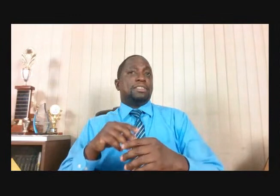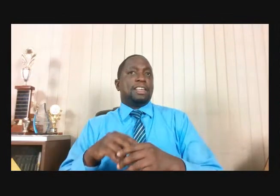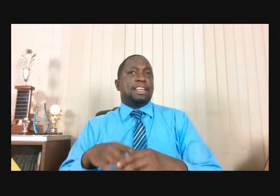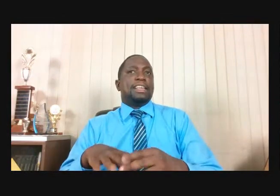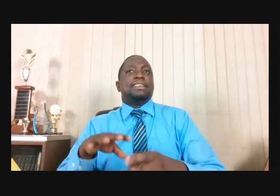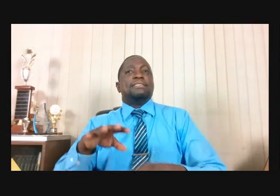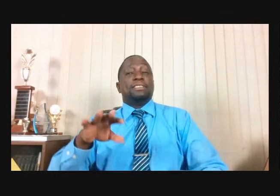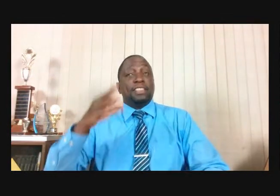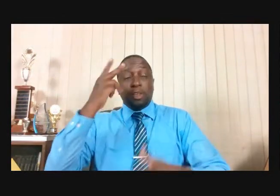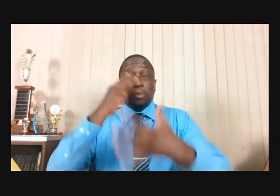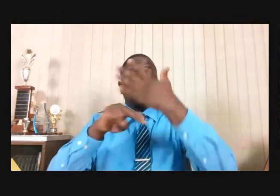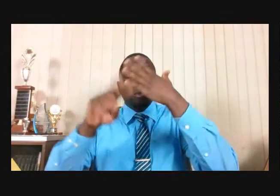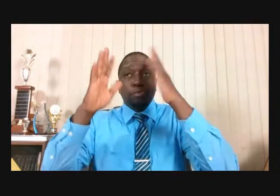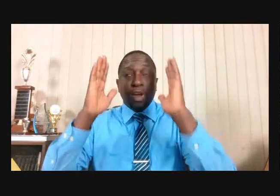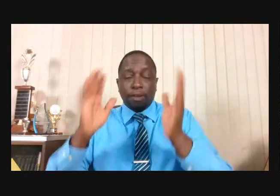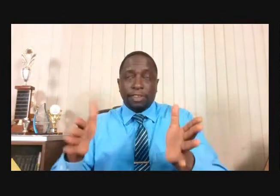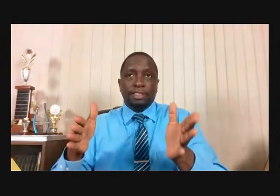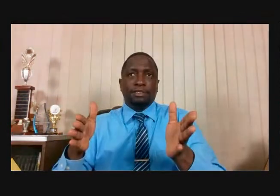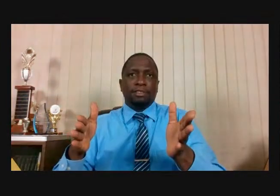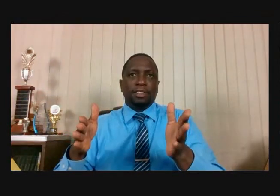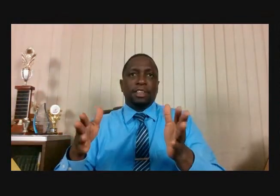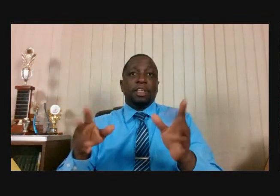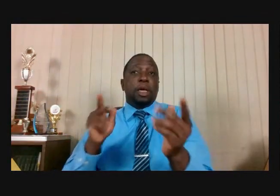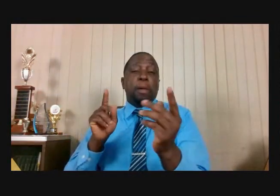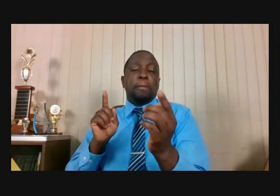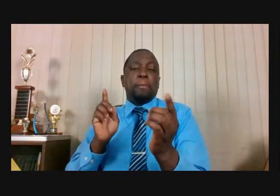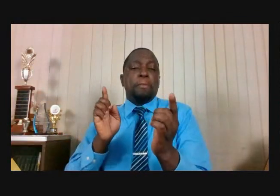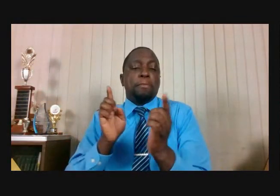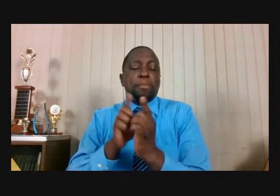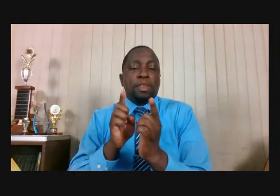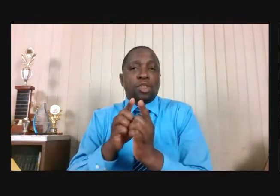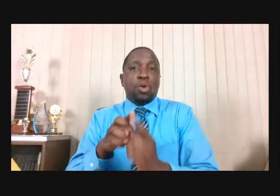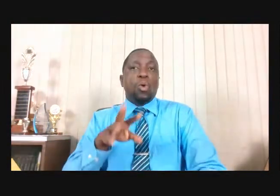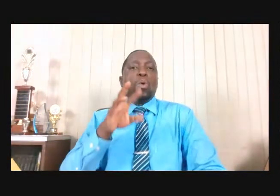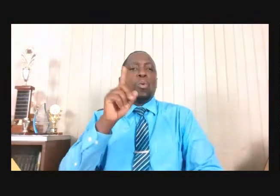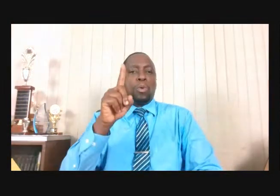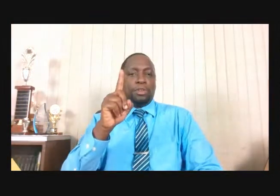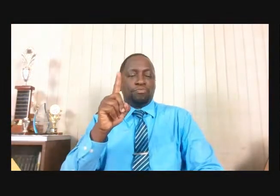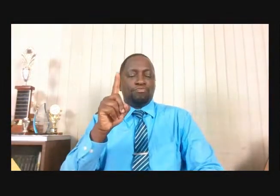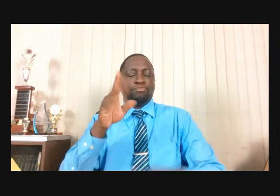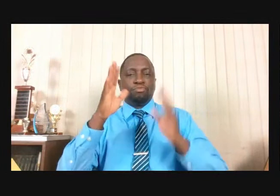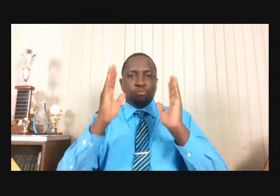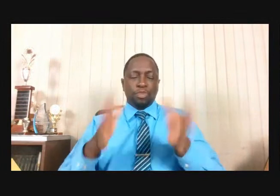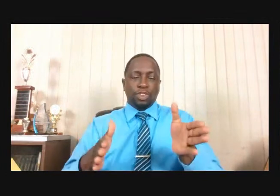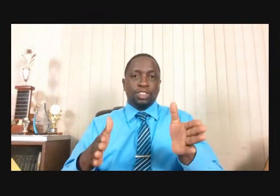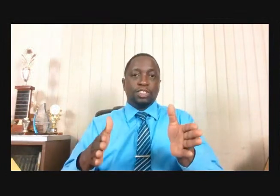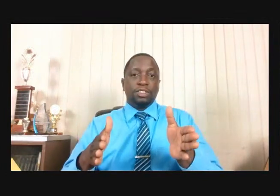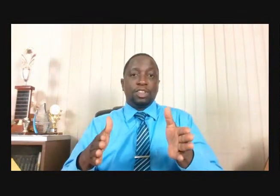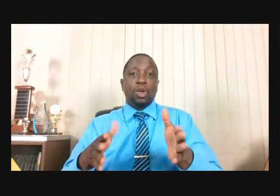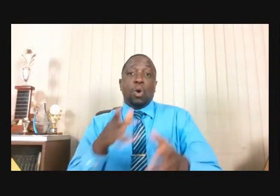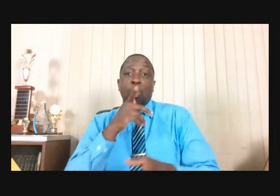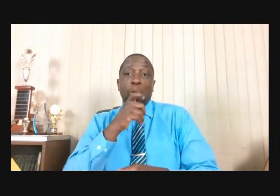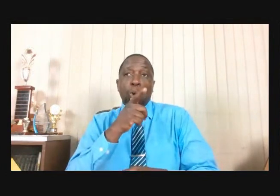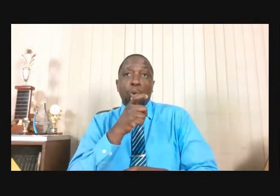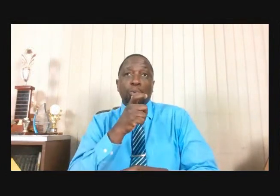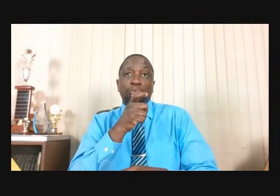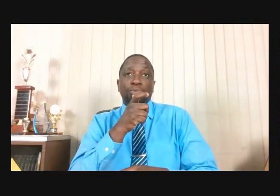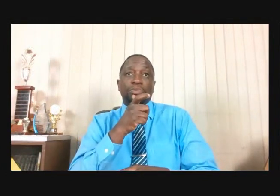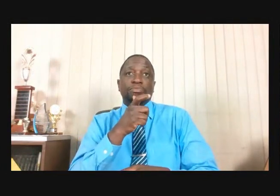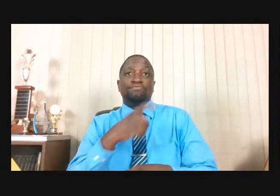The One Person As Committed To Baal As He Is To Yahweh What